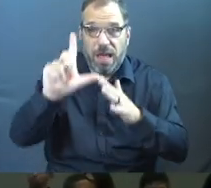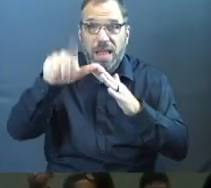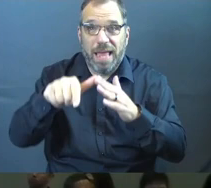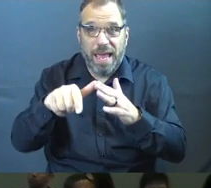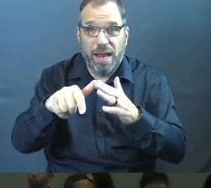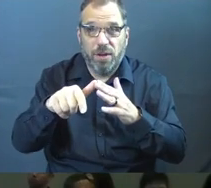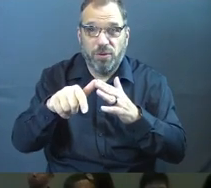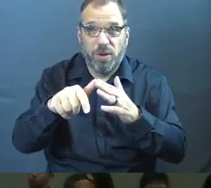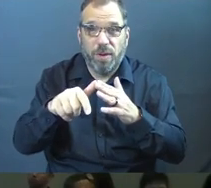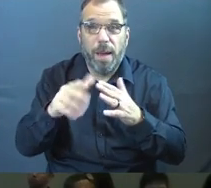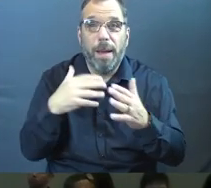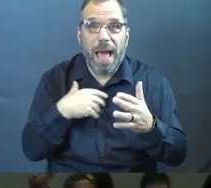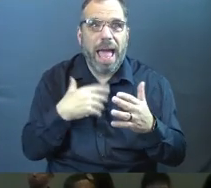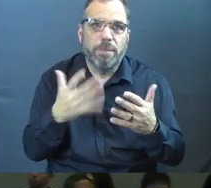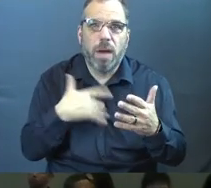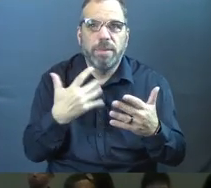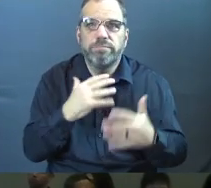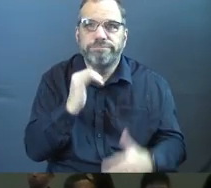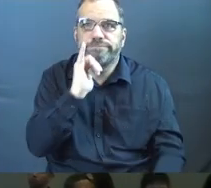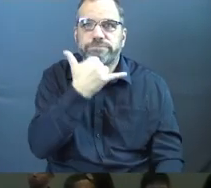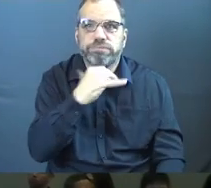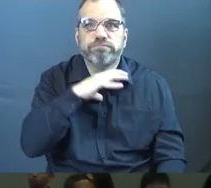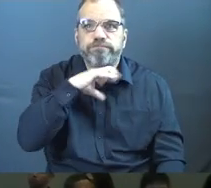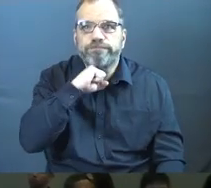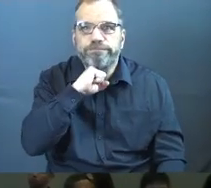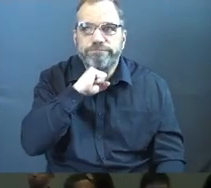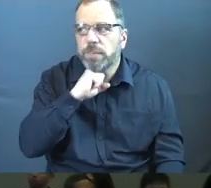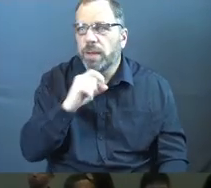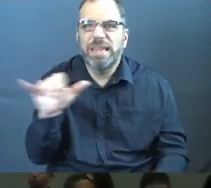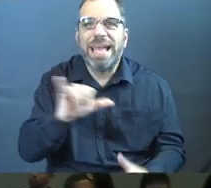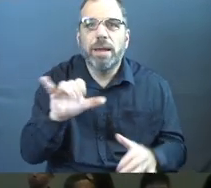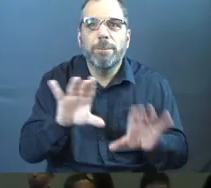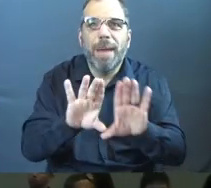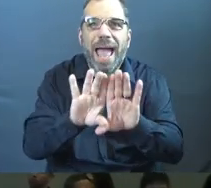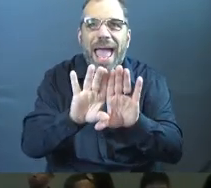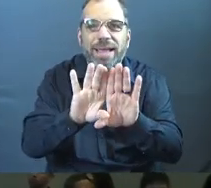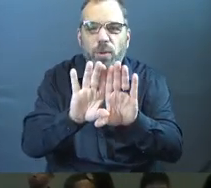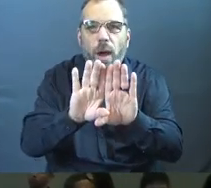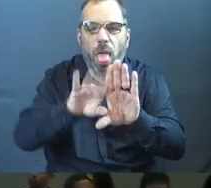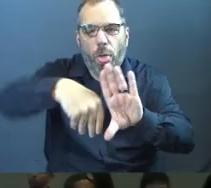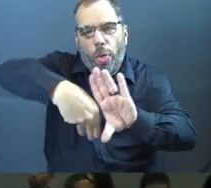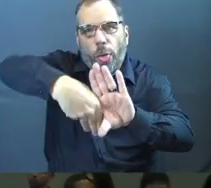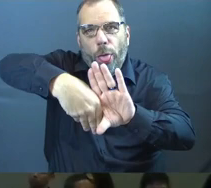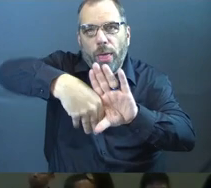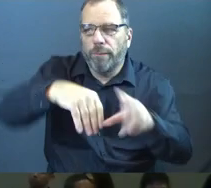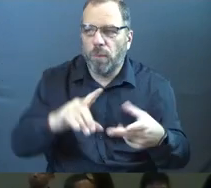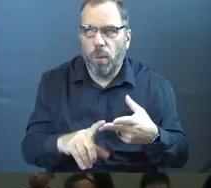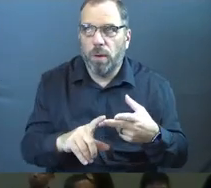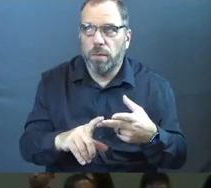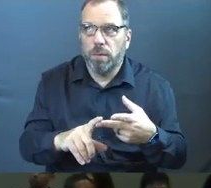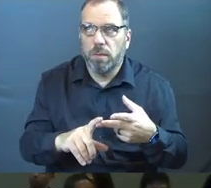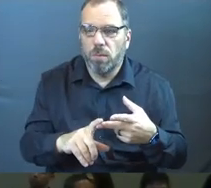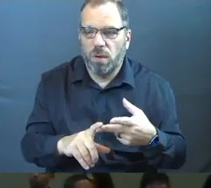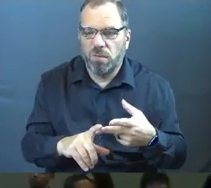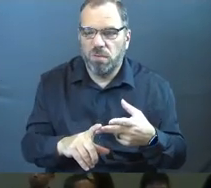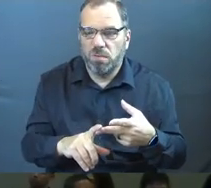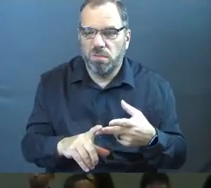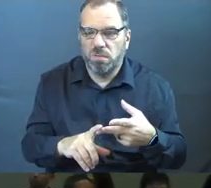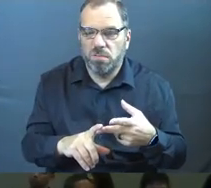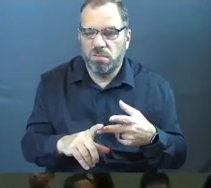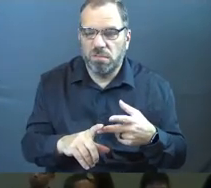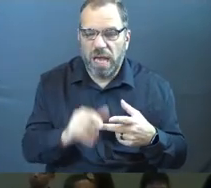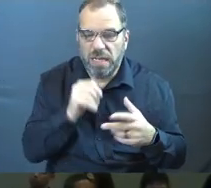the door might be upside down. Amen? I might come out going, well, God, this isn't what I expected it to be.